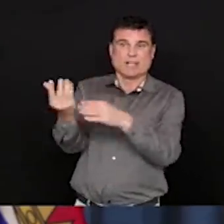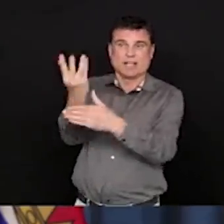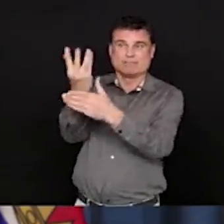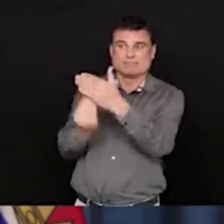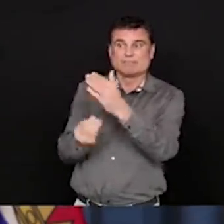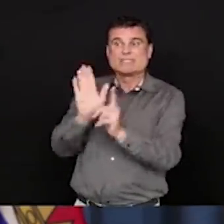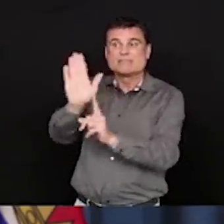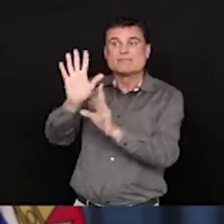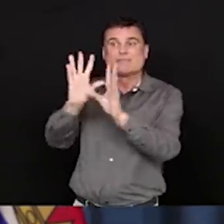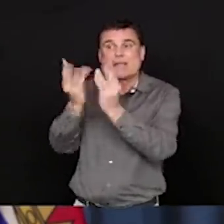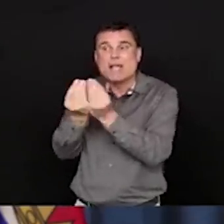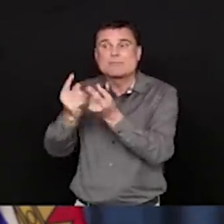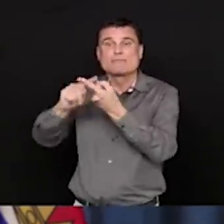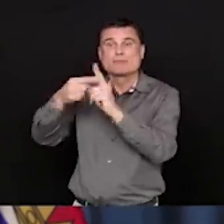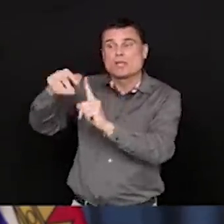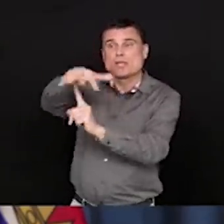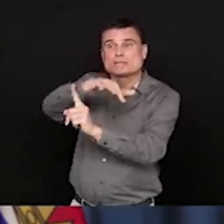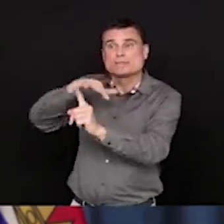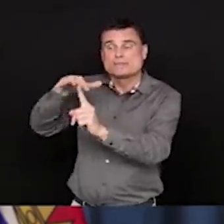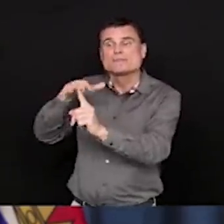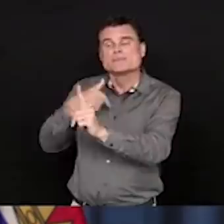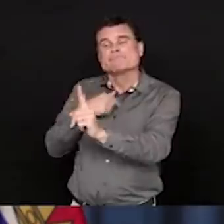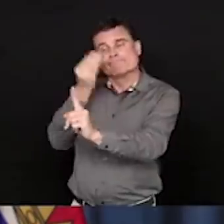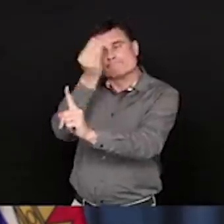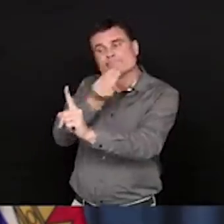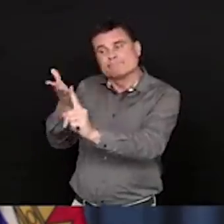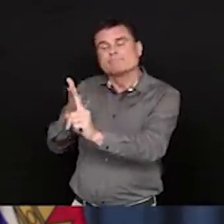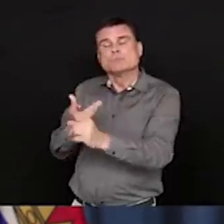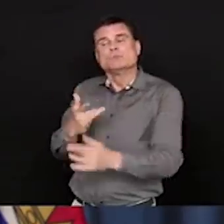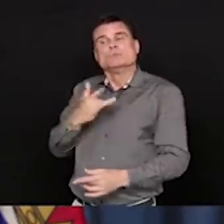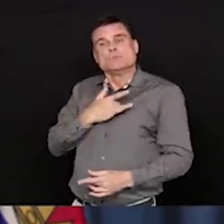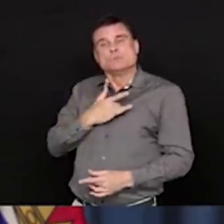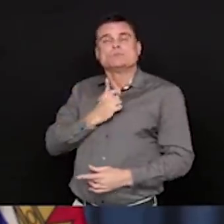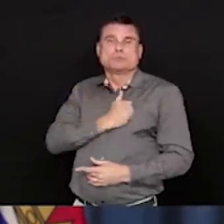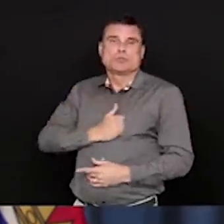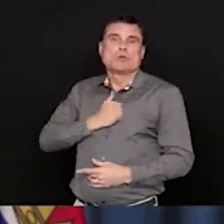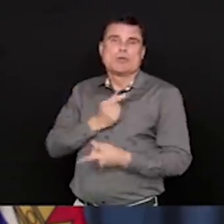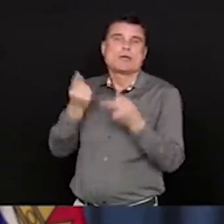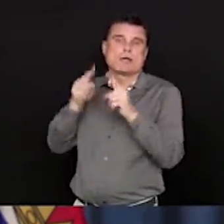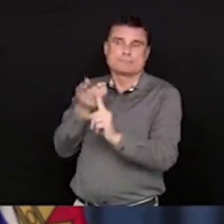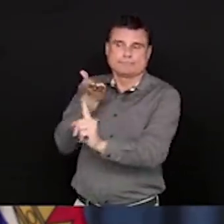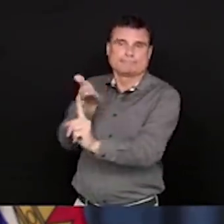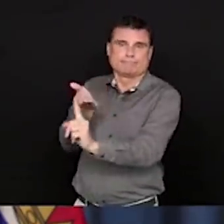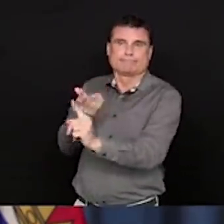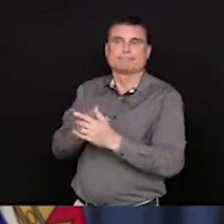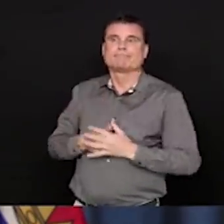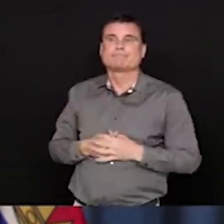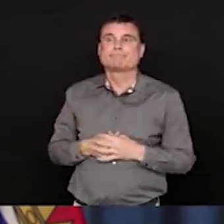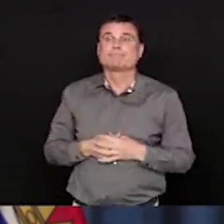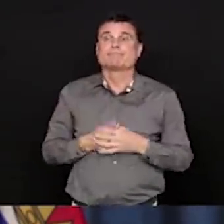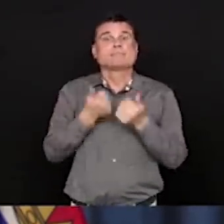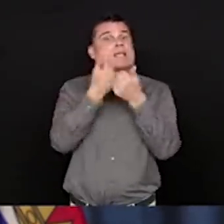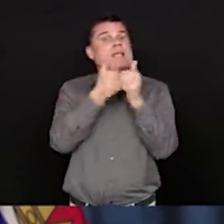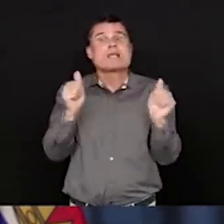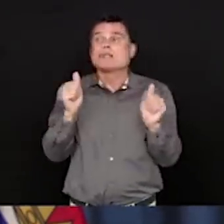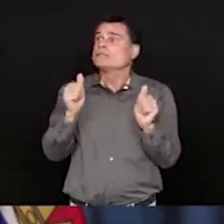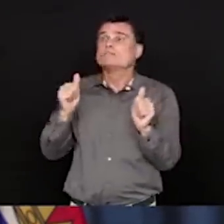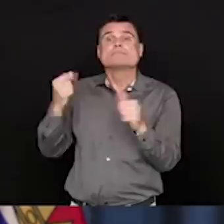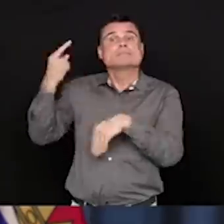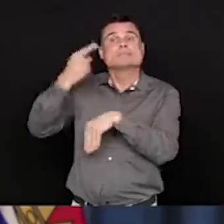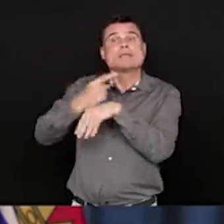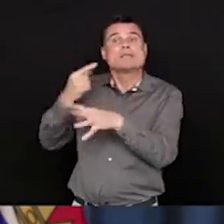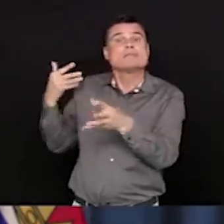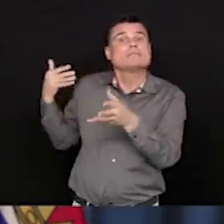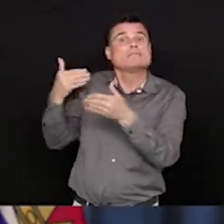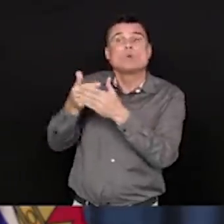passes away from COVID-19 is a good day. And while we reflect on different numbers here, we want to acknowledge